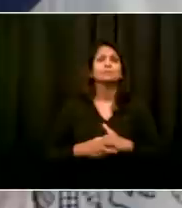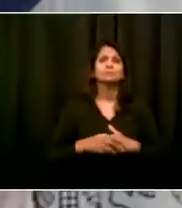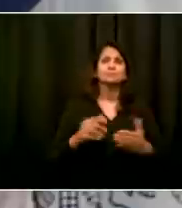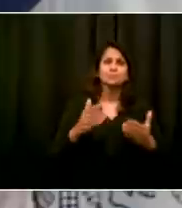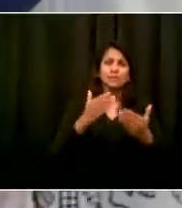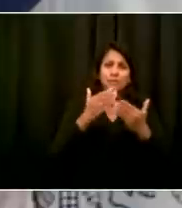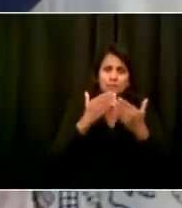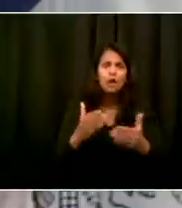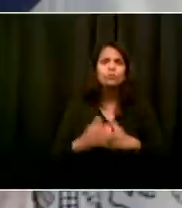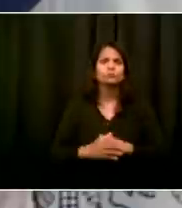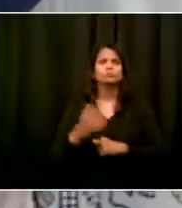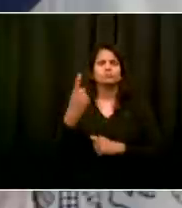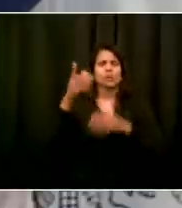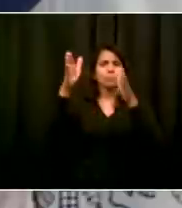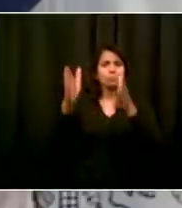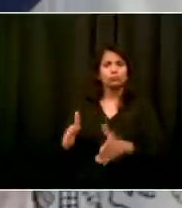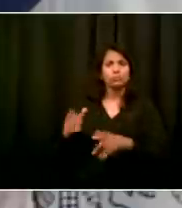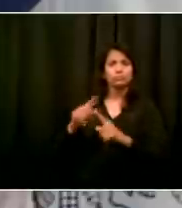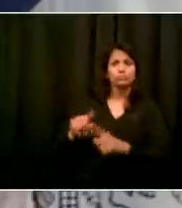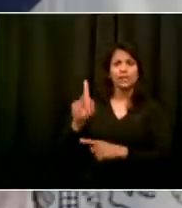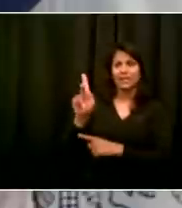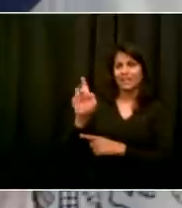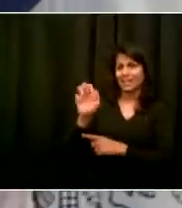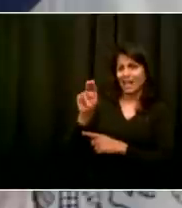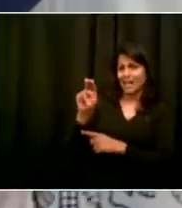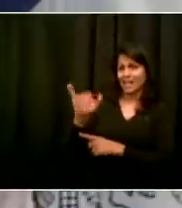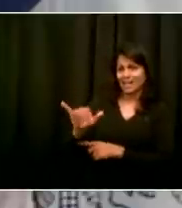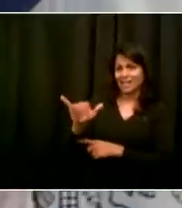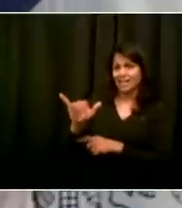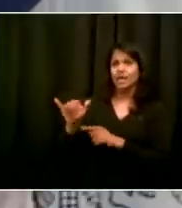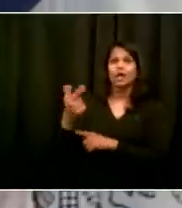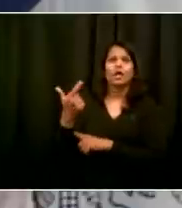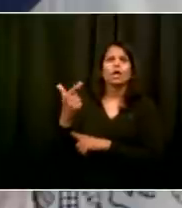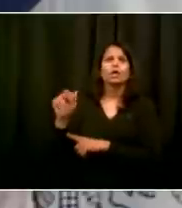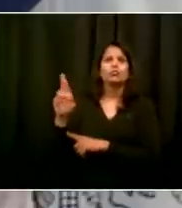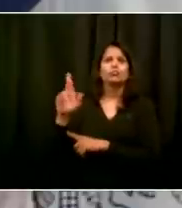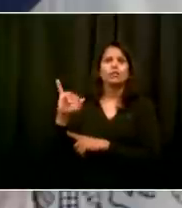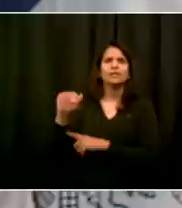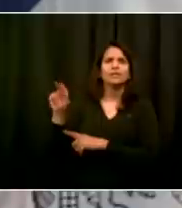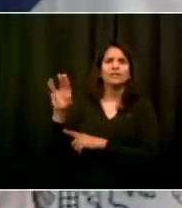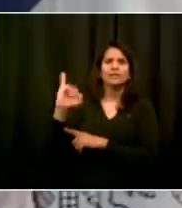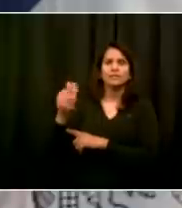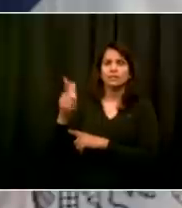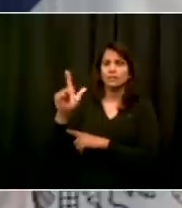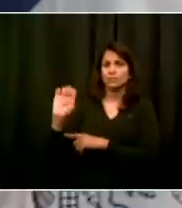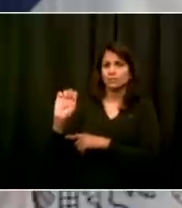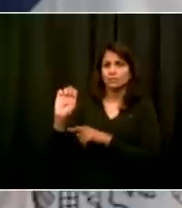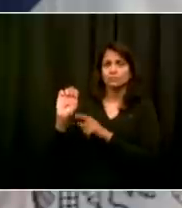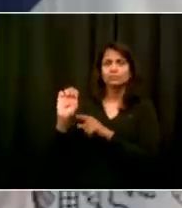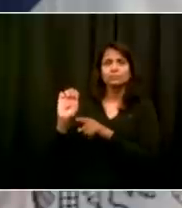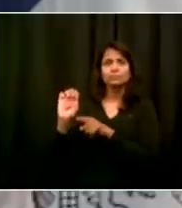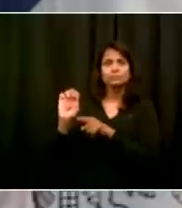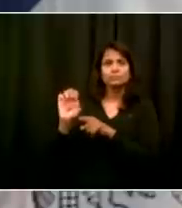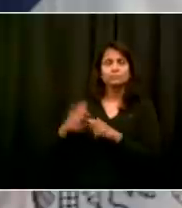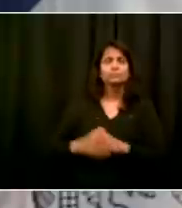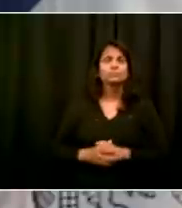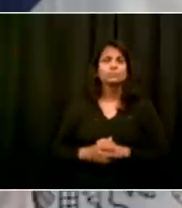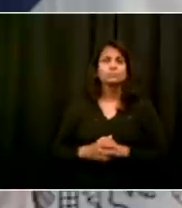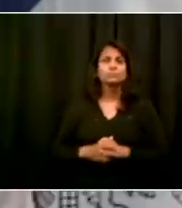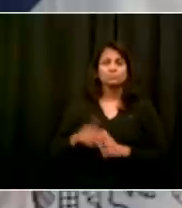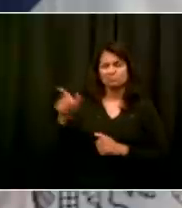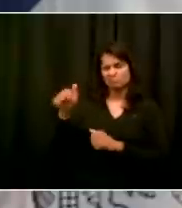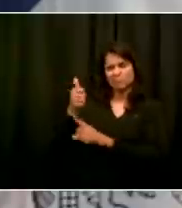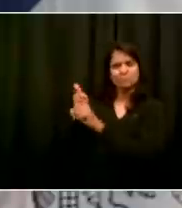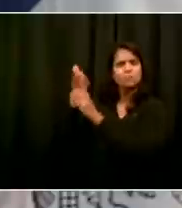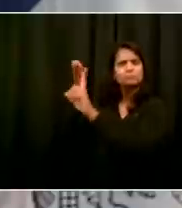the mayor's office and has done extraordinary work with the community. I get many thank yous from community members for his tremendous outreach efforts to